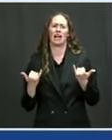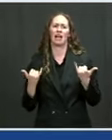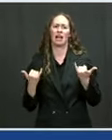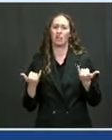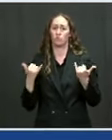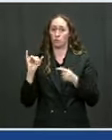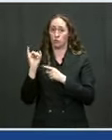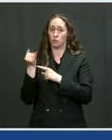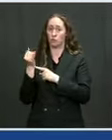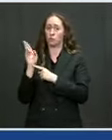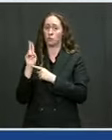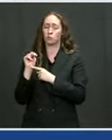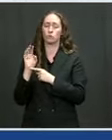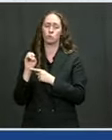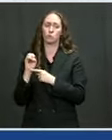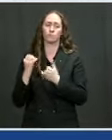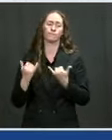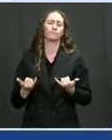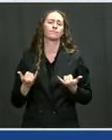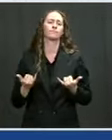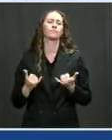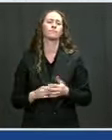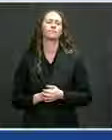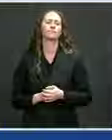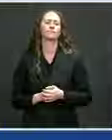June should be a month of action on Capitol Hill.